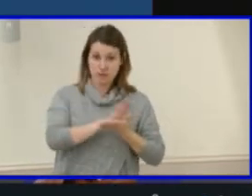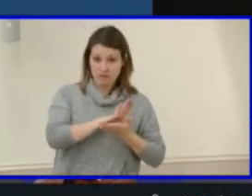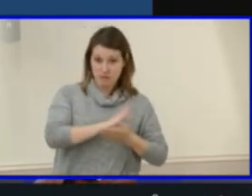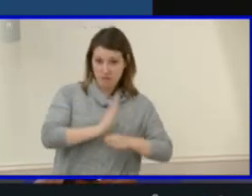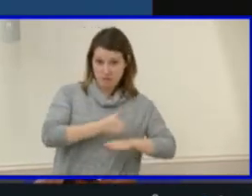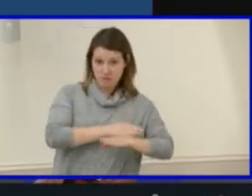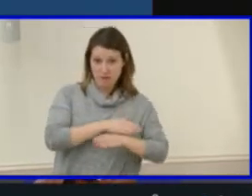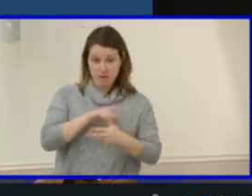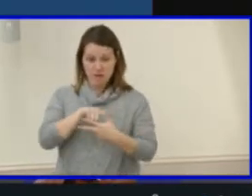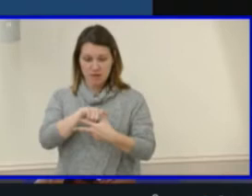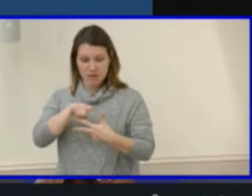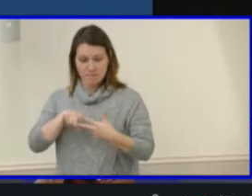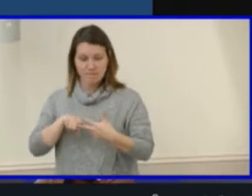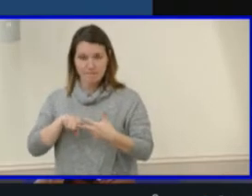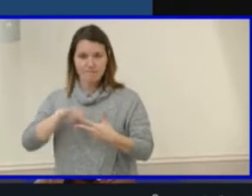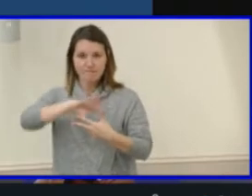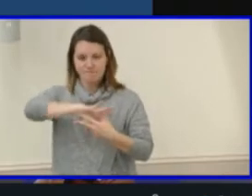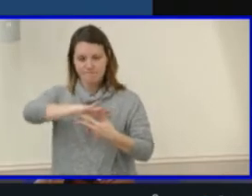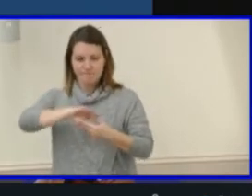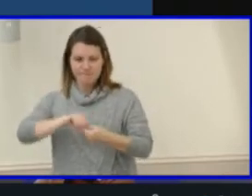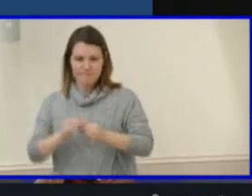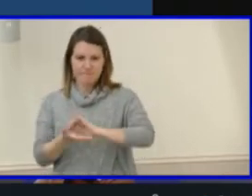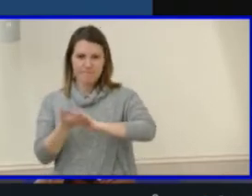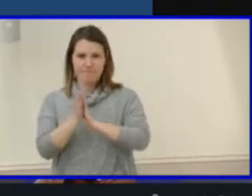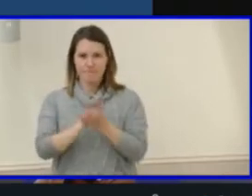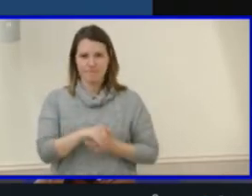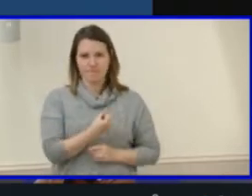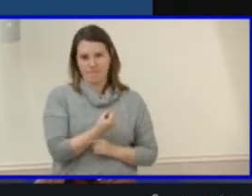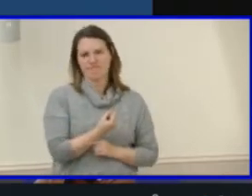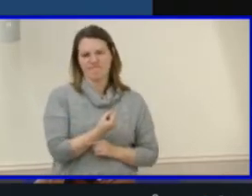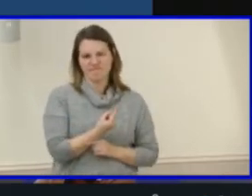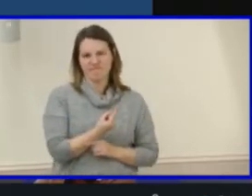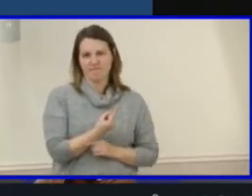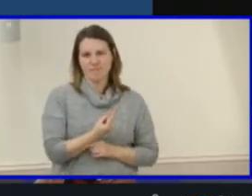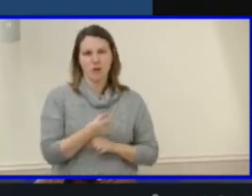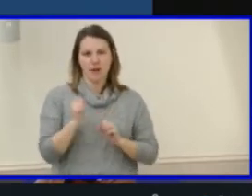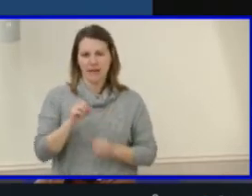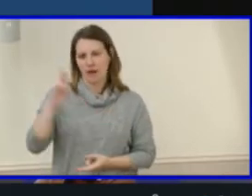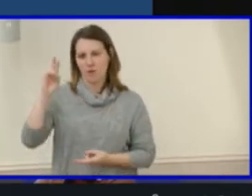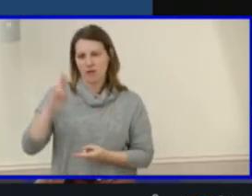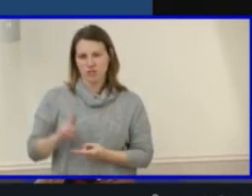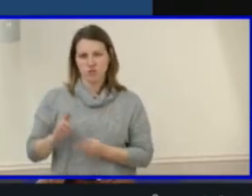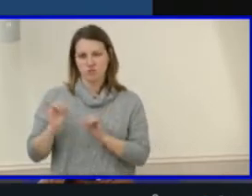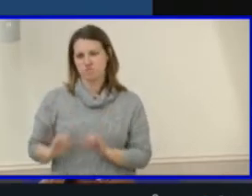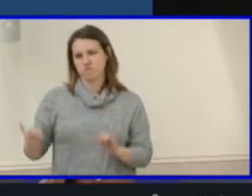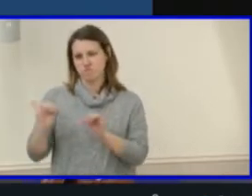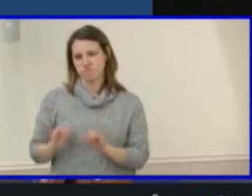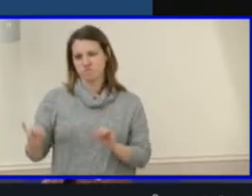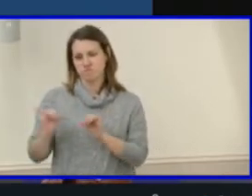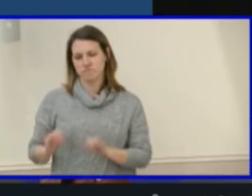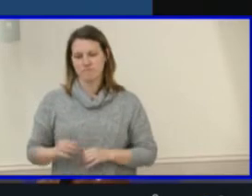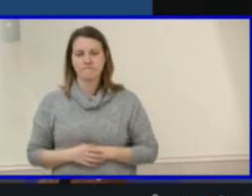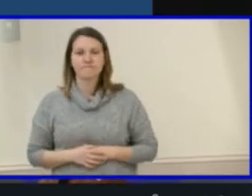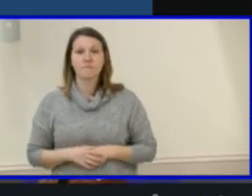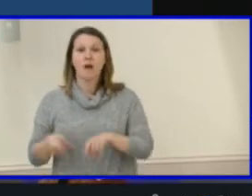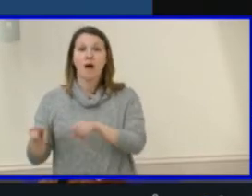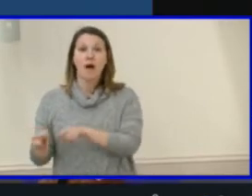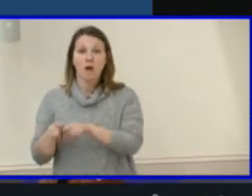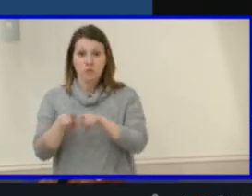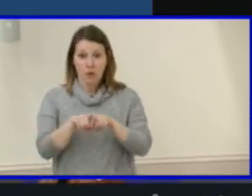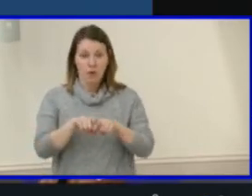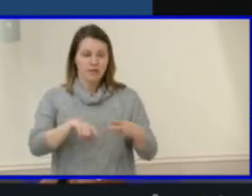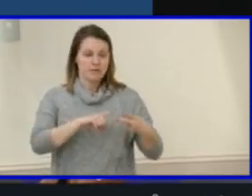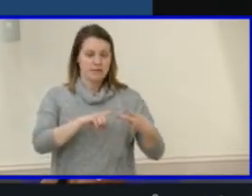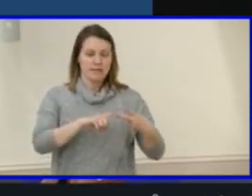are organized together, and we could reduce some redundancy. We also added an equity focus to each